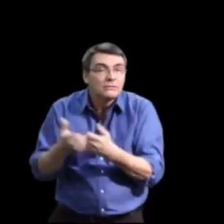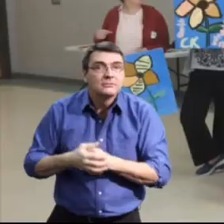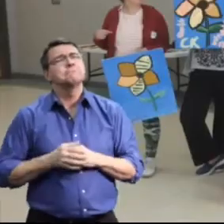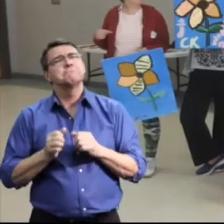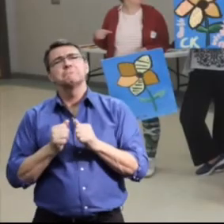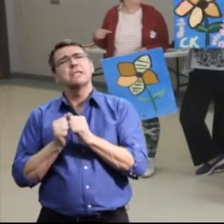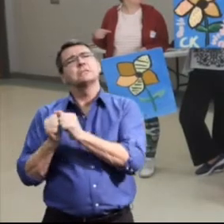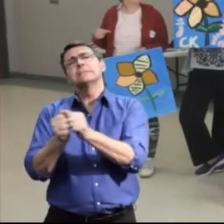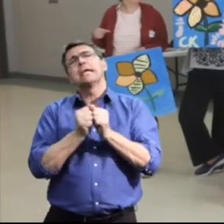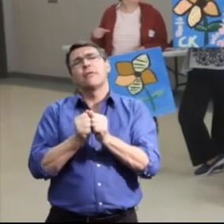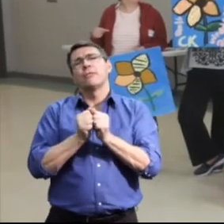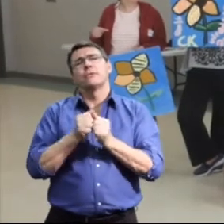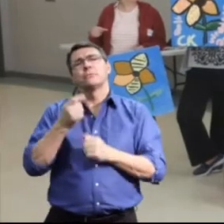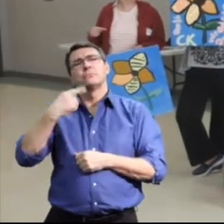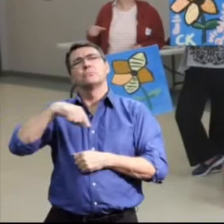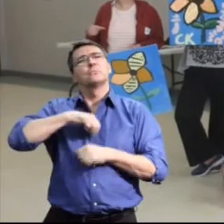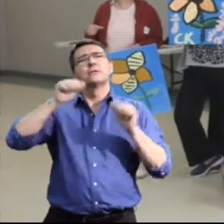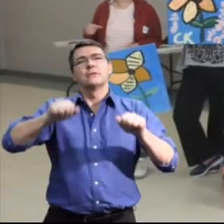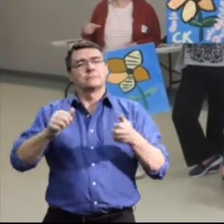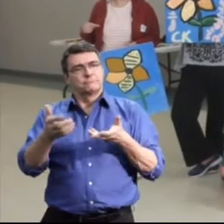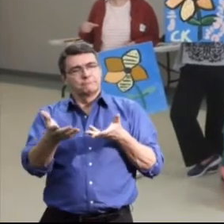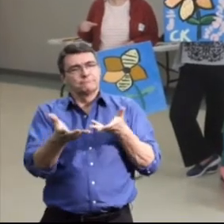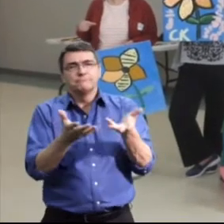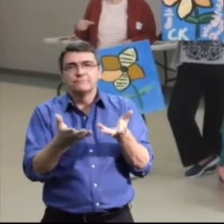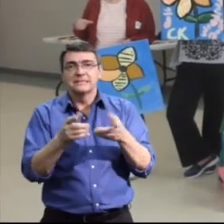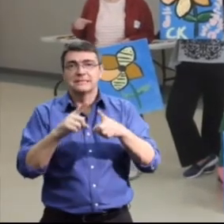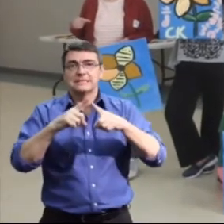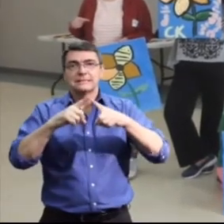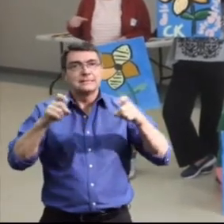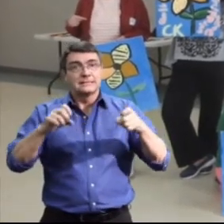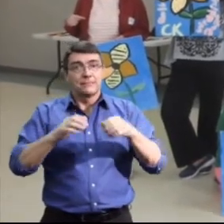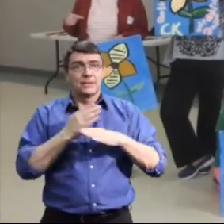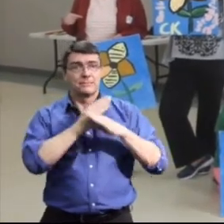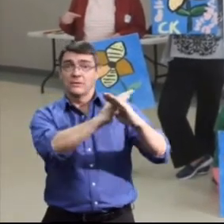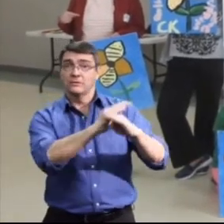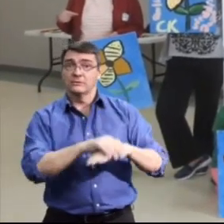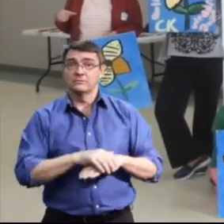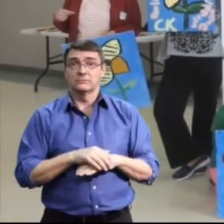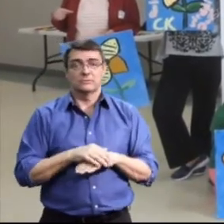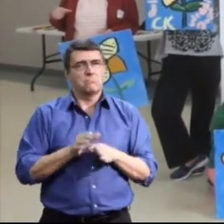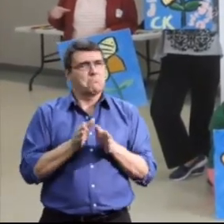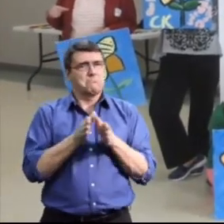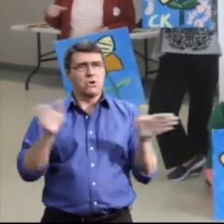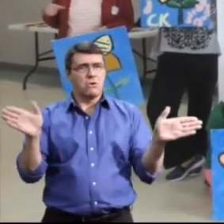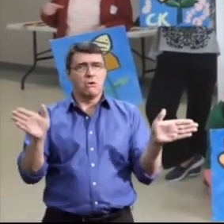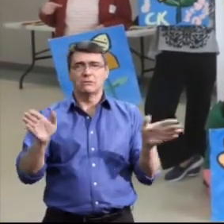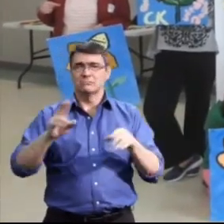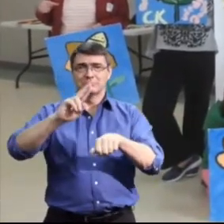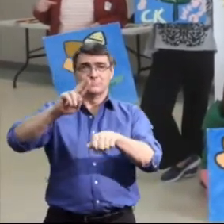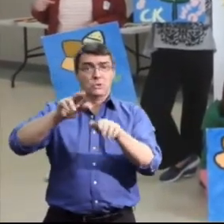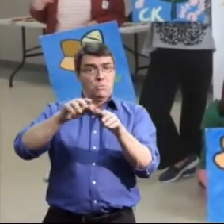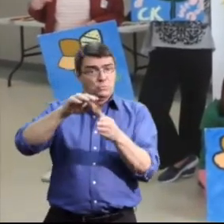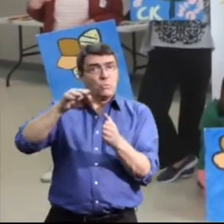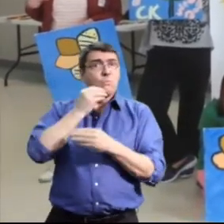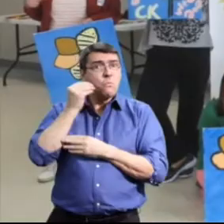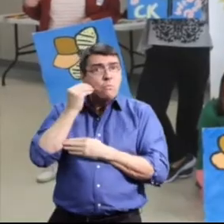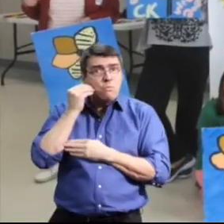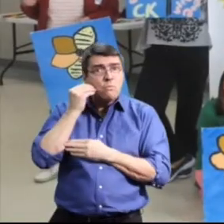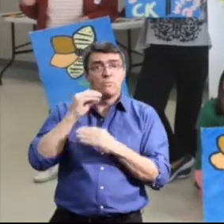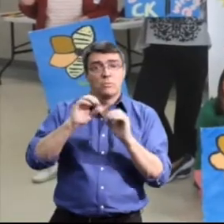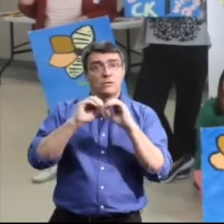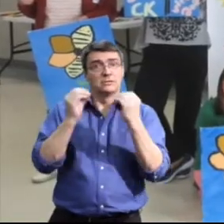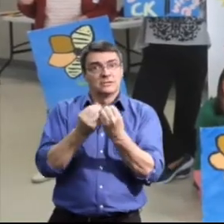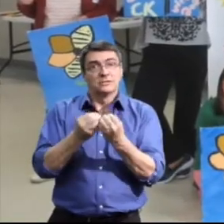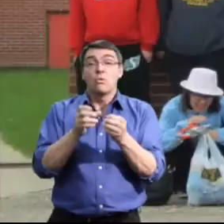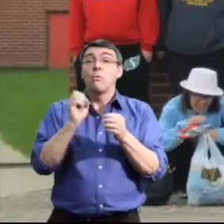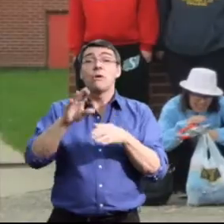Together, we can address systemic barriers in partnership with a broad network of local and national organizations.